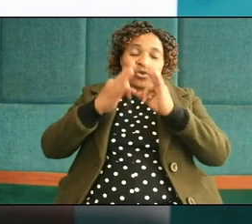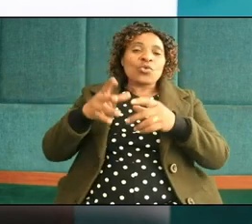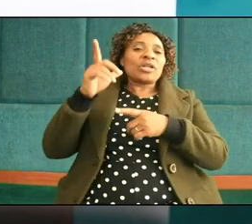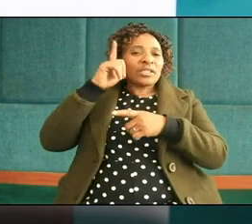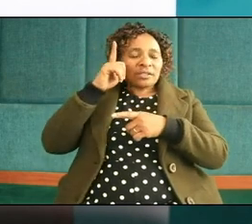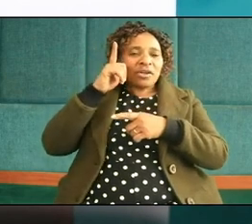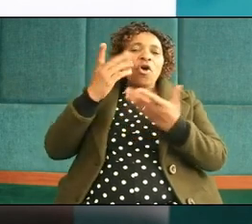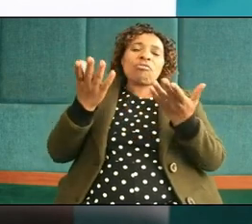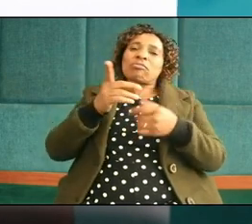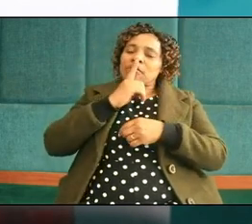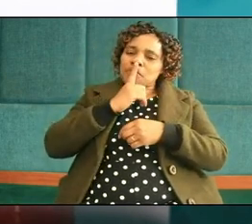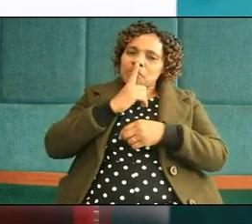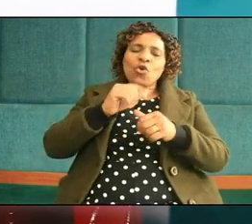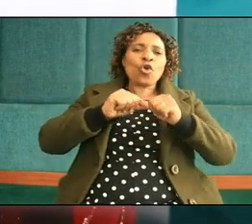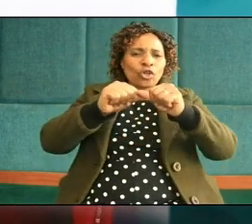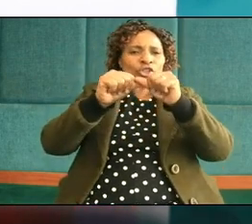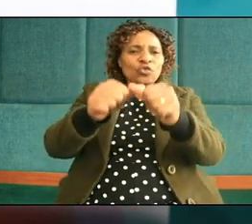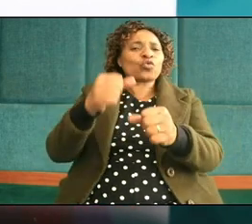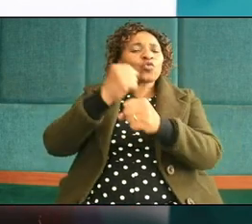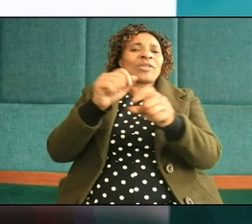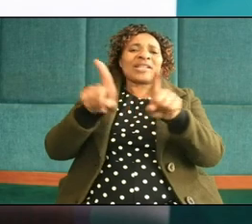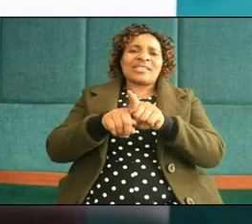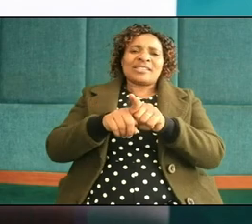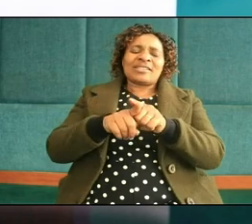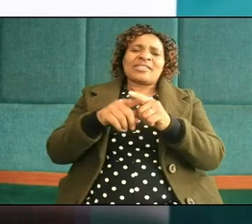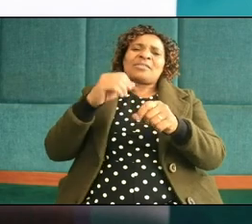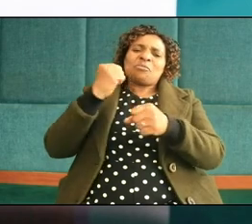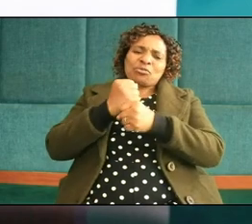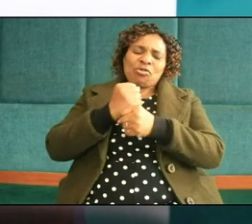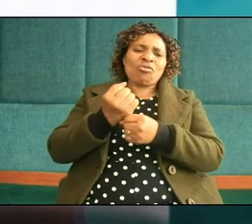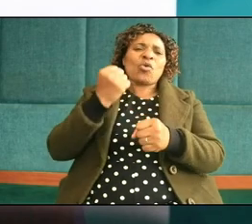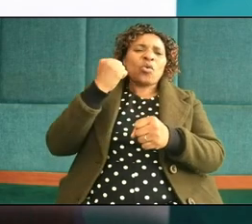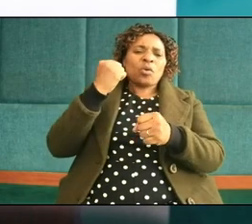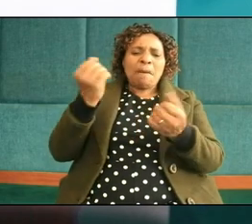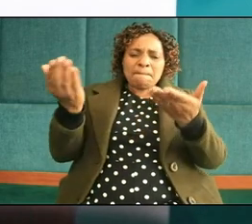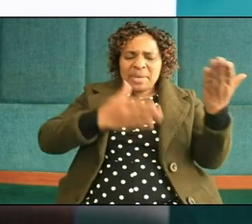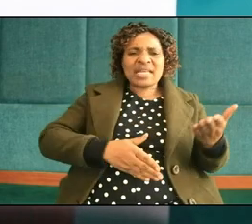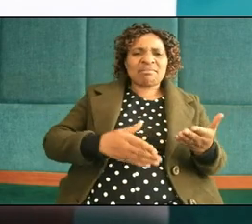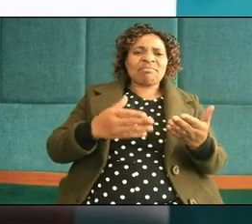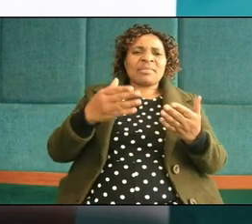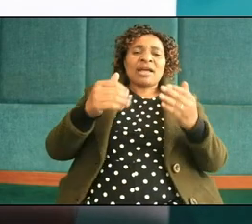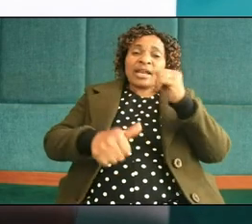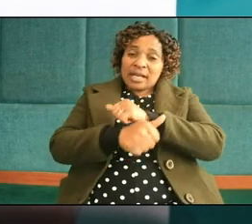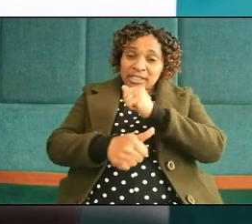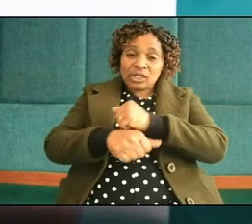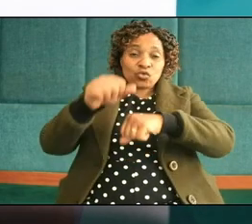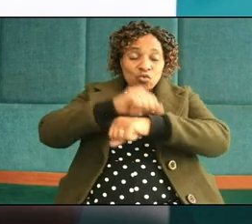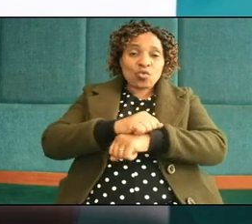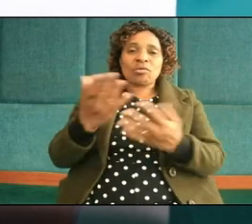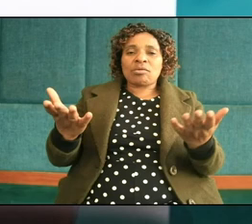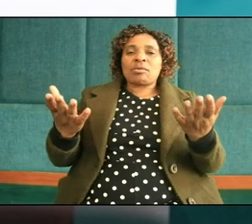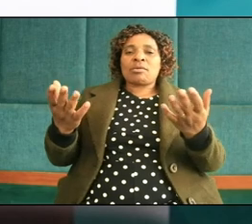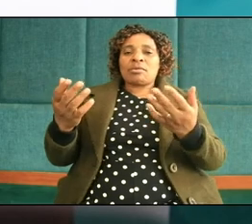will continue he will be the danger in your church he will be the danger in your school because he will never